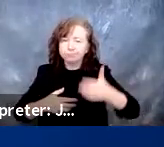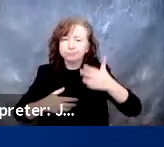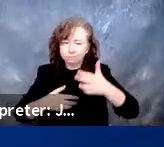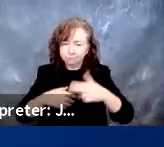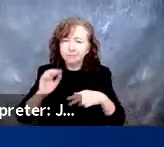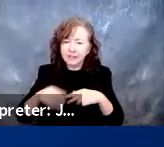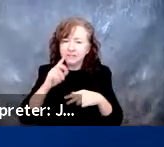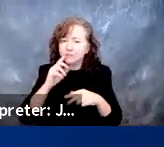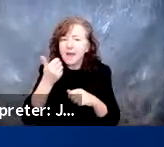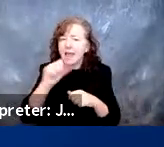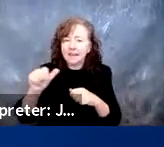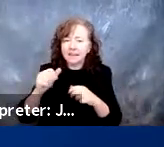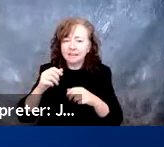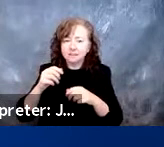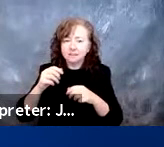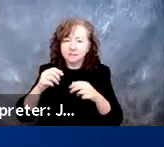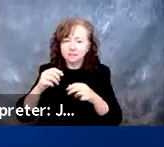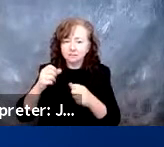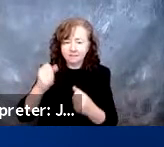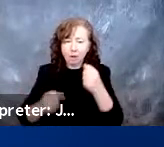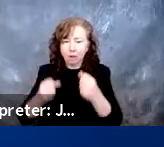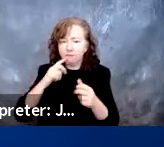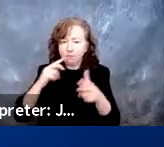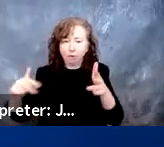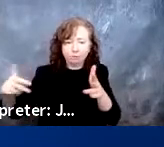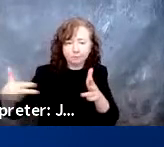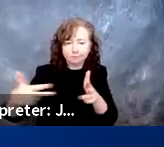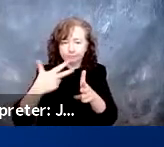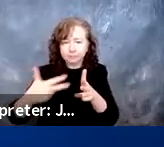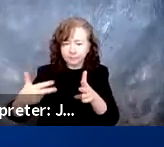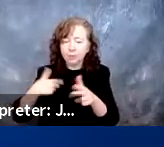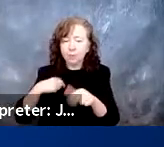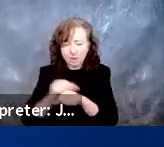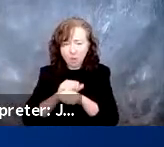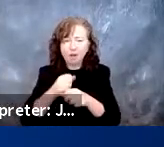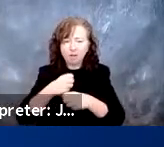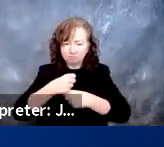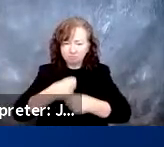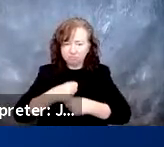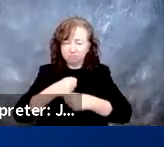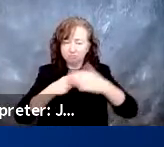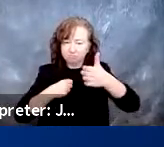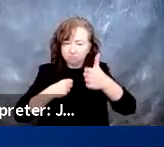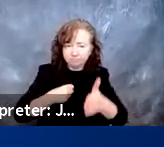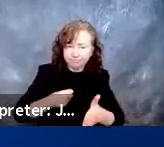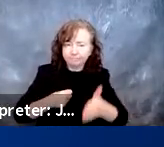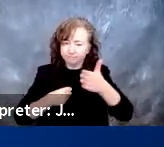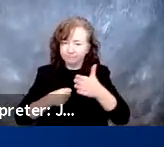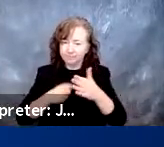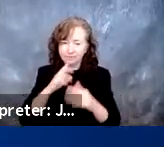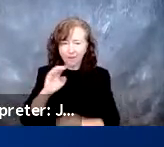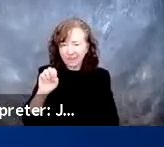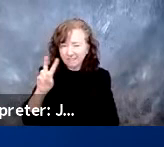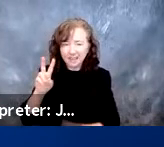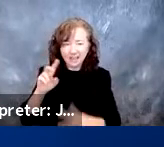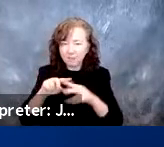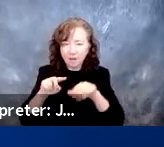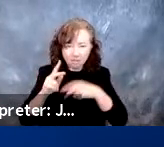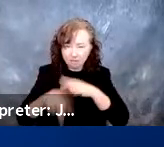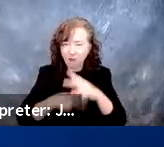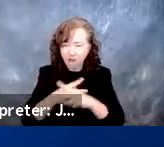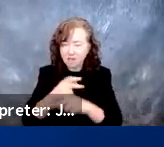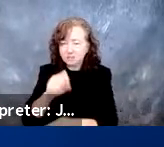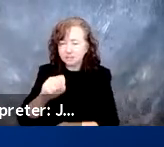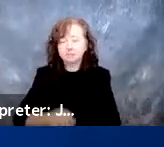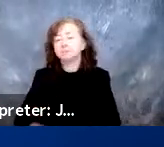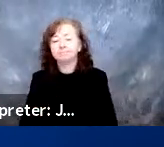step in. So, yeah, we do kneeling and we work on it for electric vehicles and different types of vehicles. yeah.